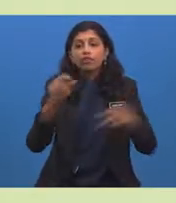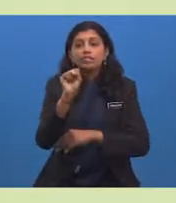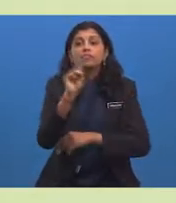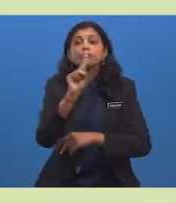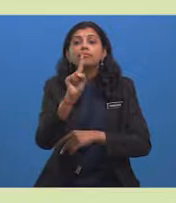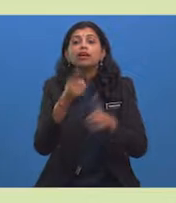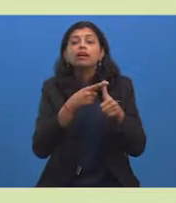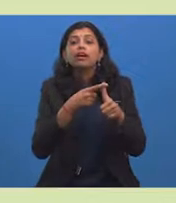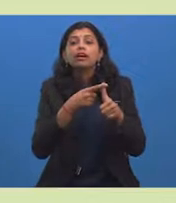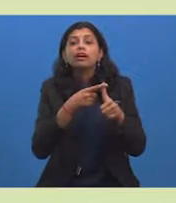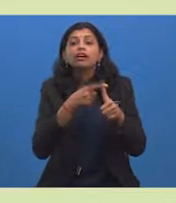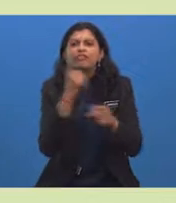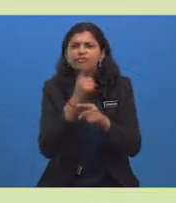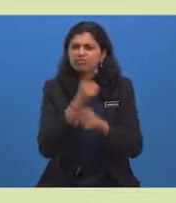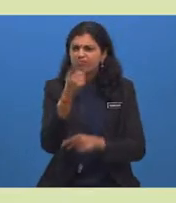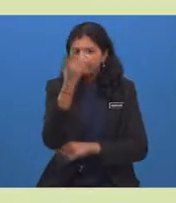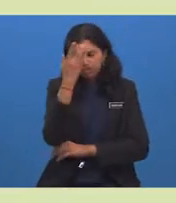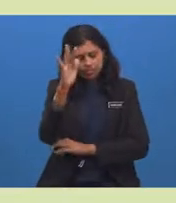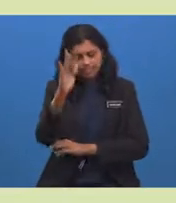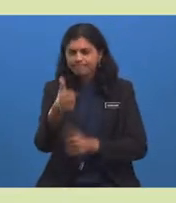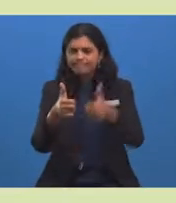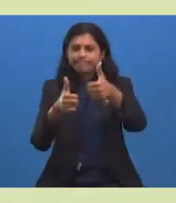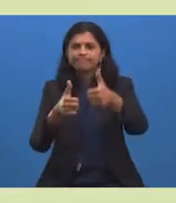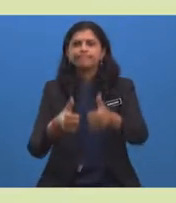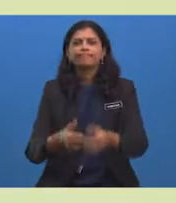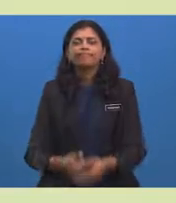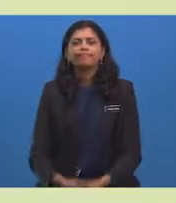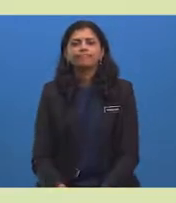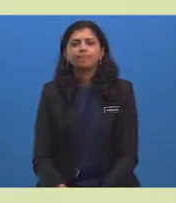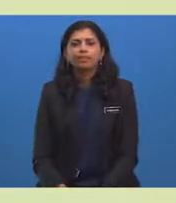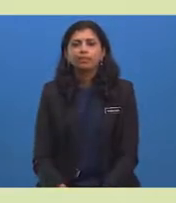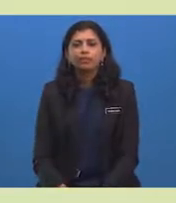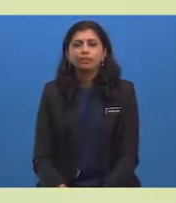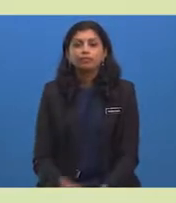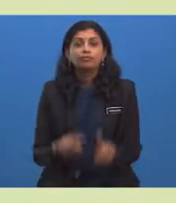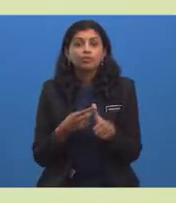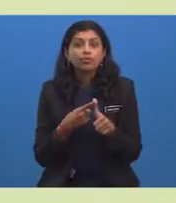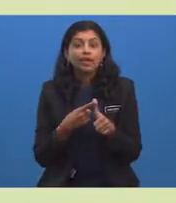Correct! The answers are Like